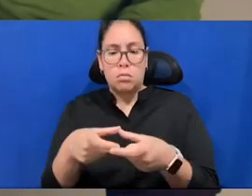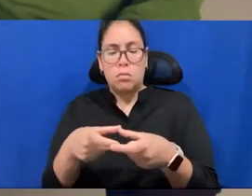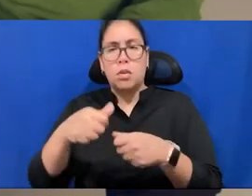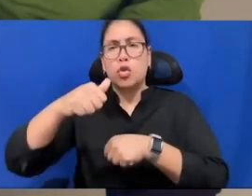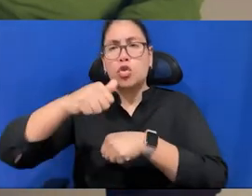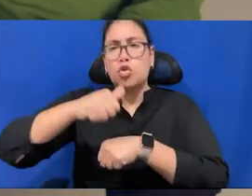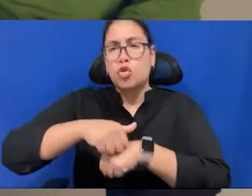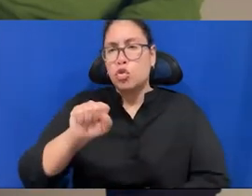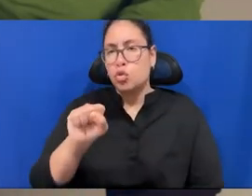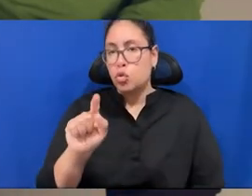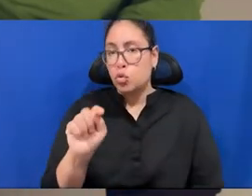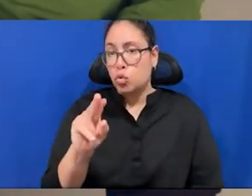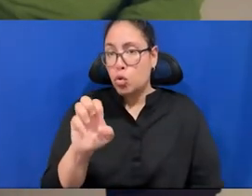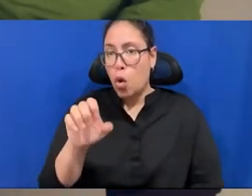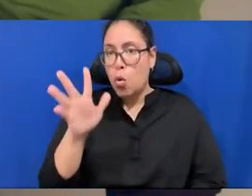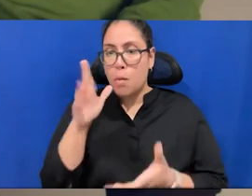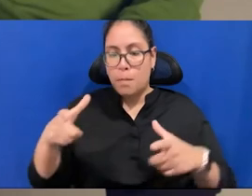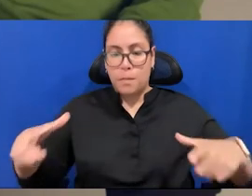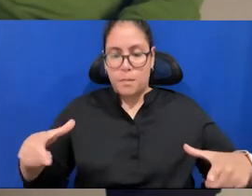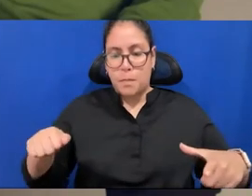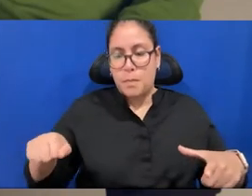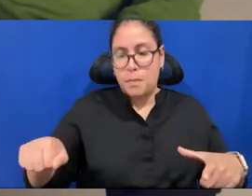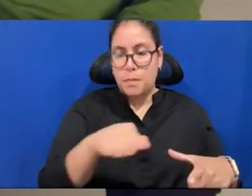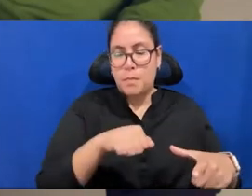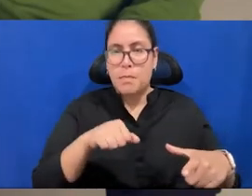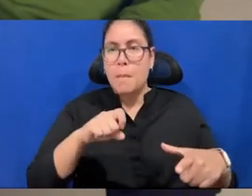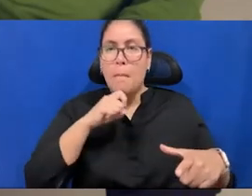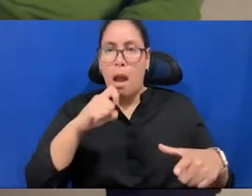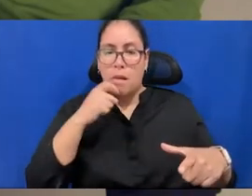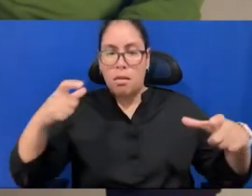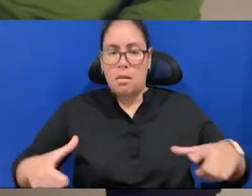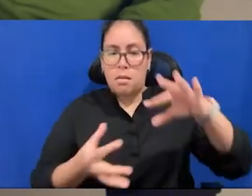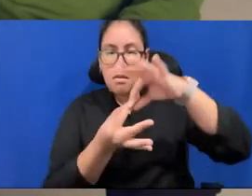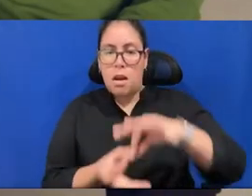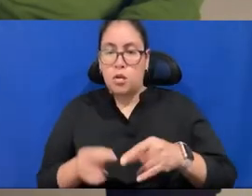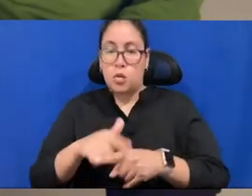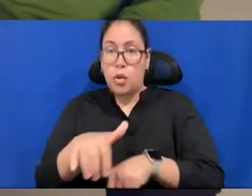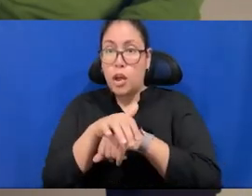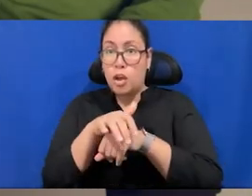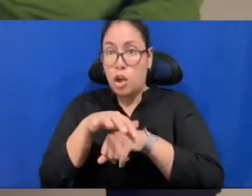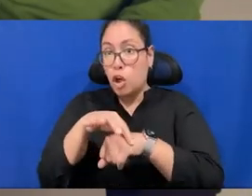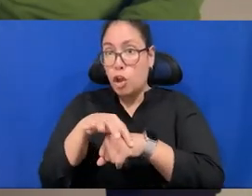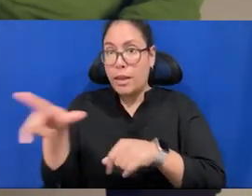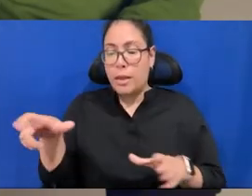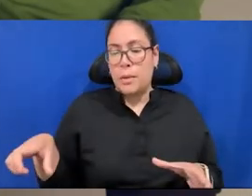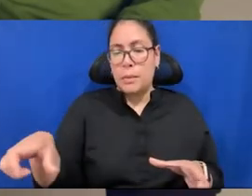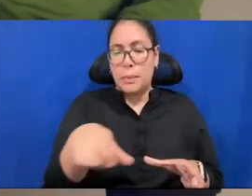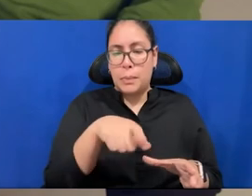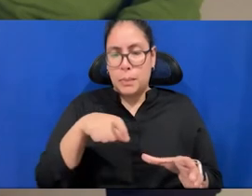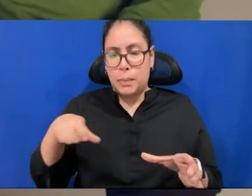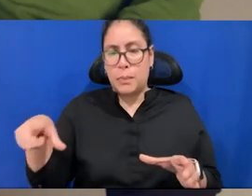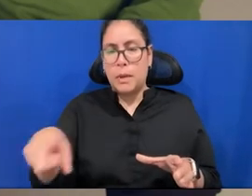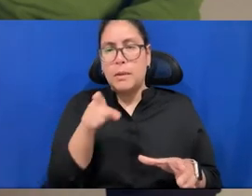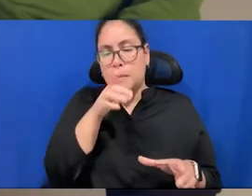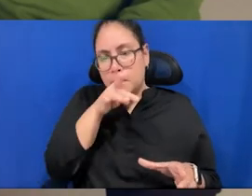which is a metallic pen, which is connected to the earth. And somehow we whisper all these questions in Mambila, and